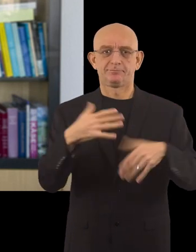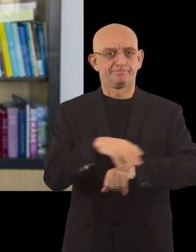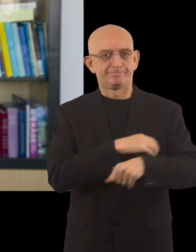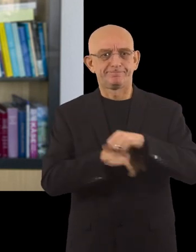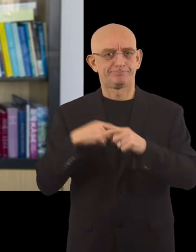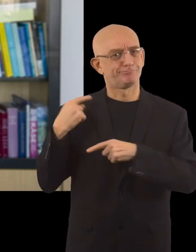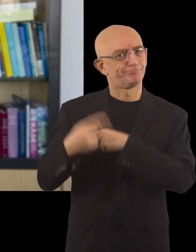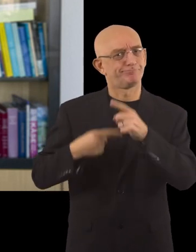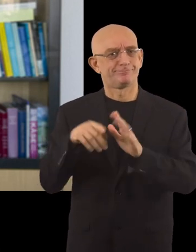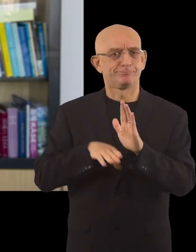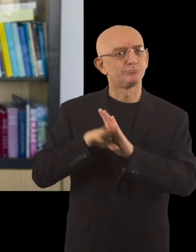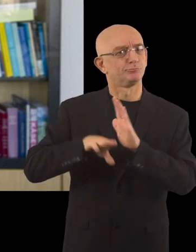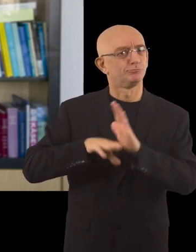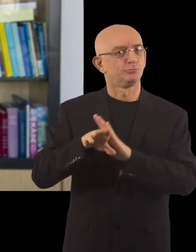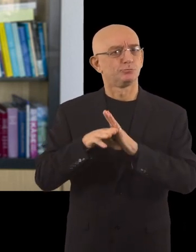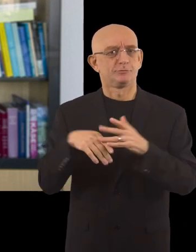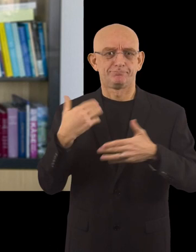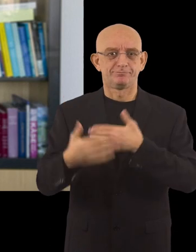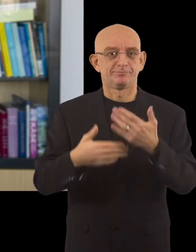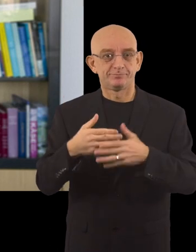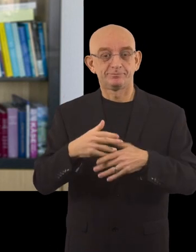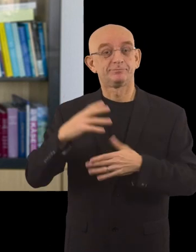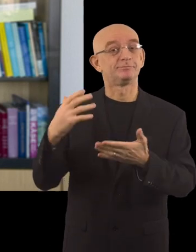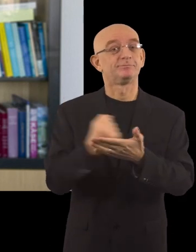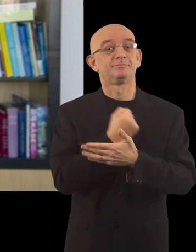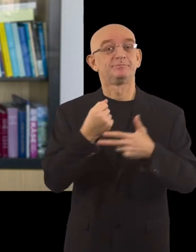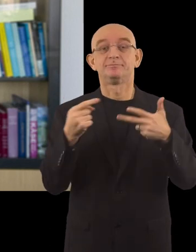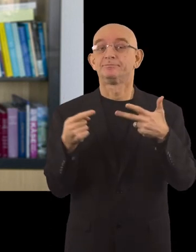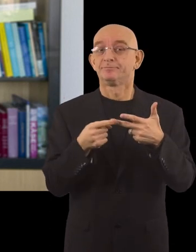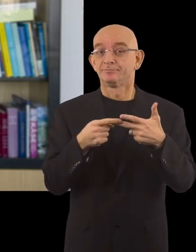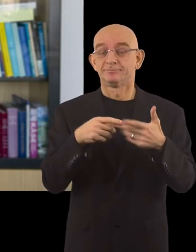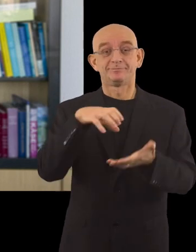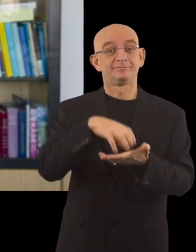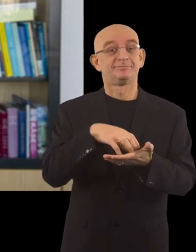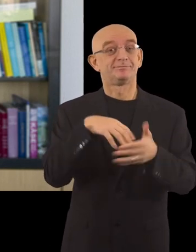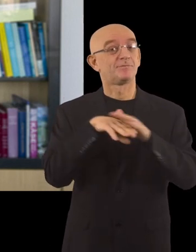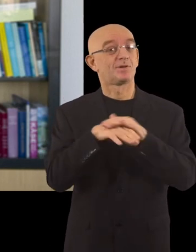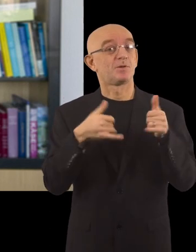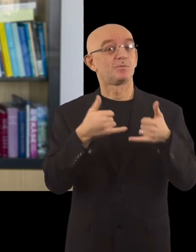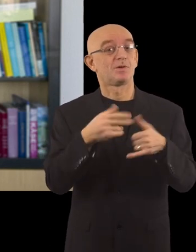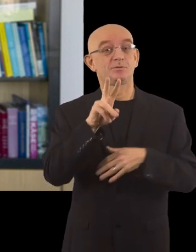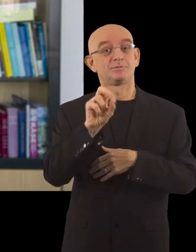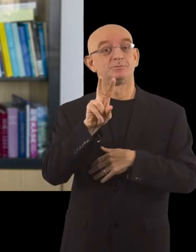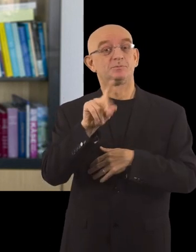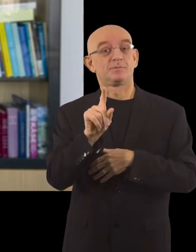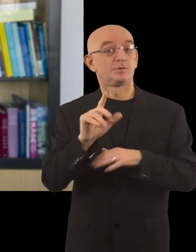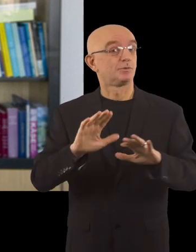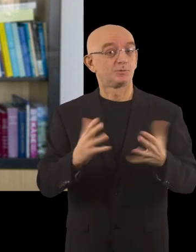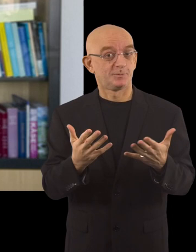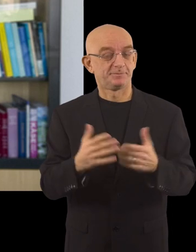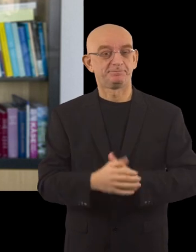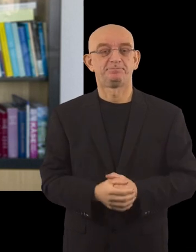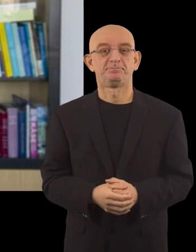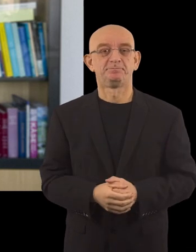and for its continuous improvements. The third place winner of the Access City Award 2021